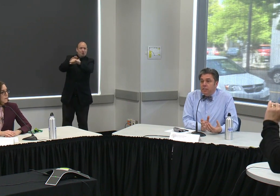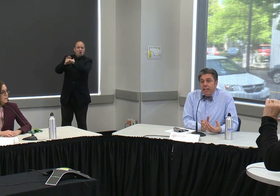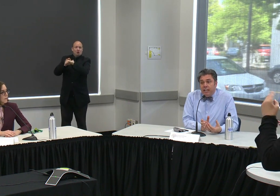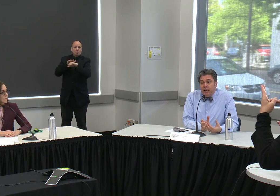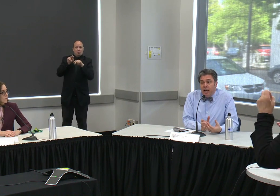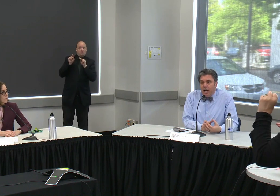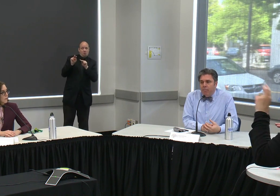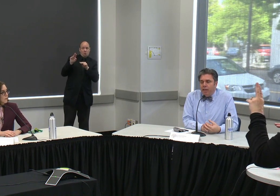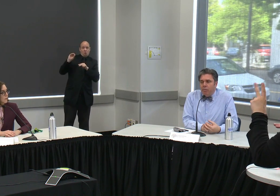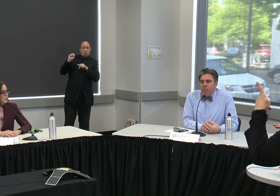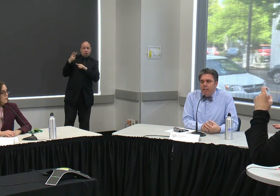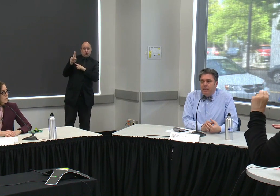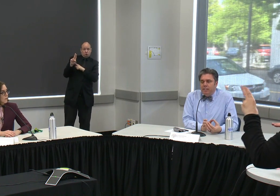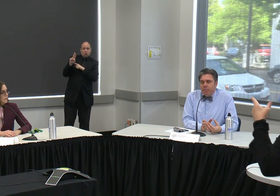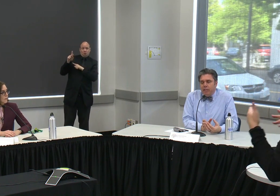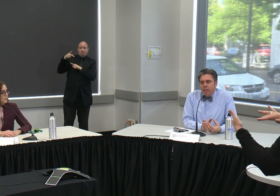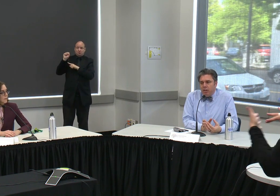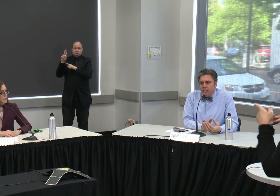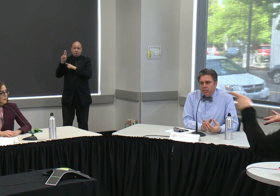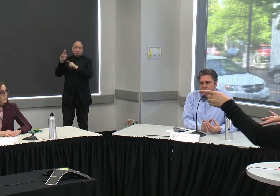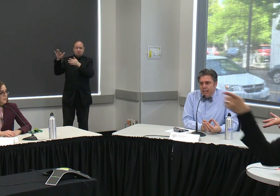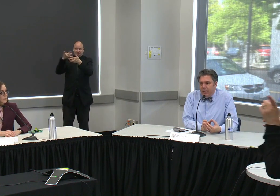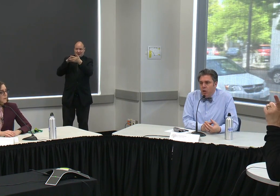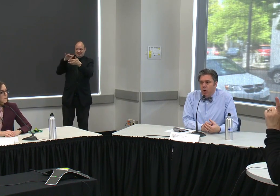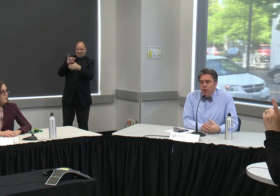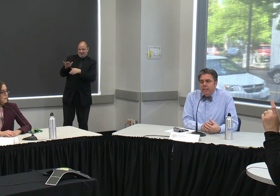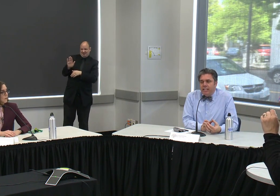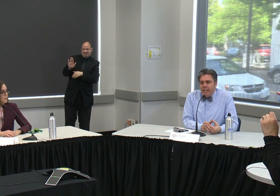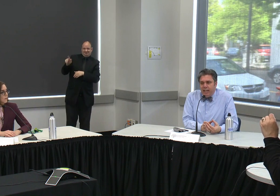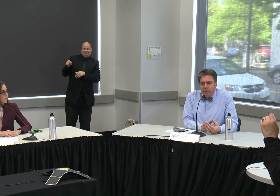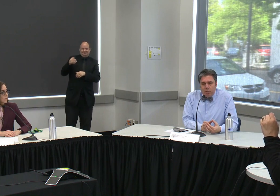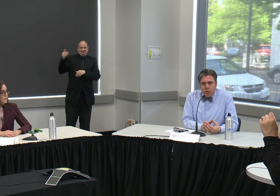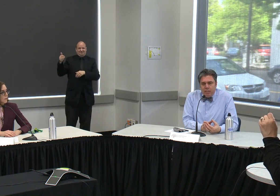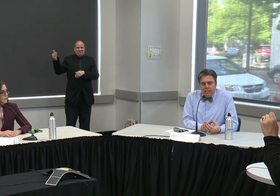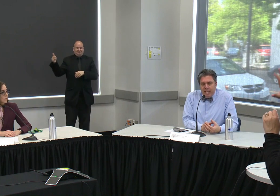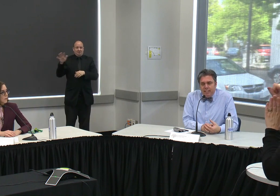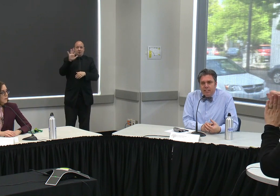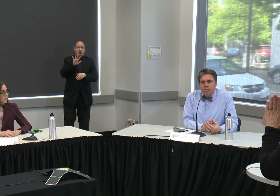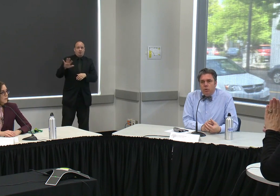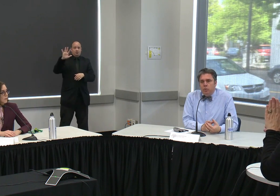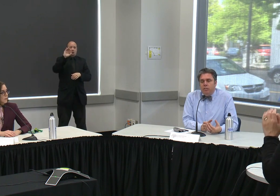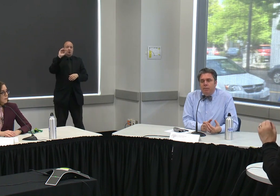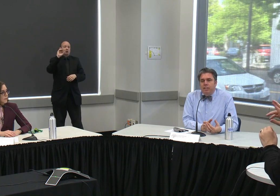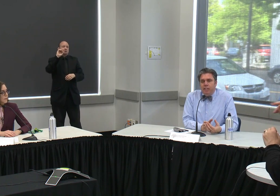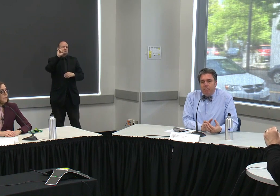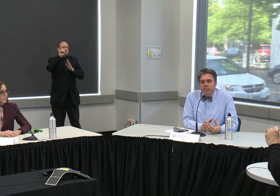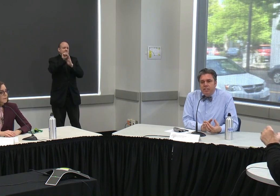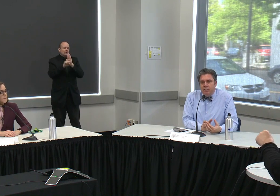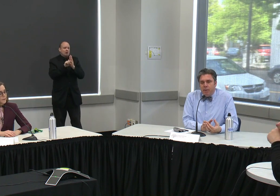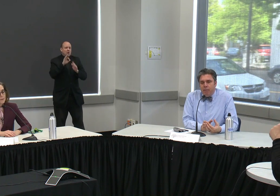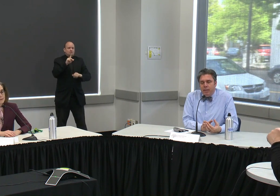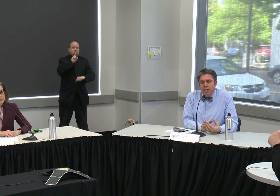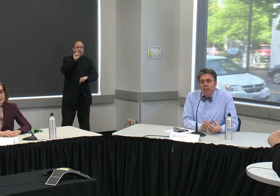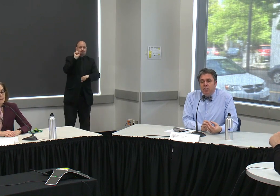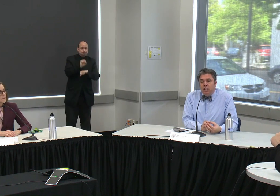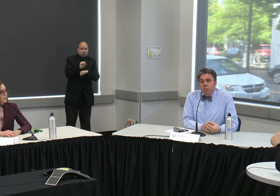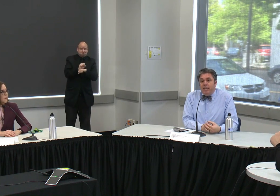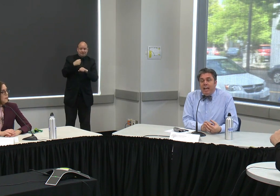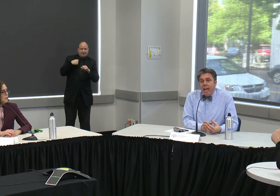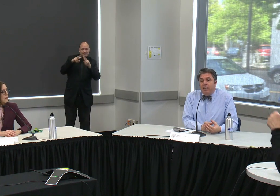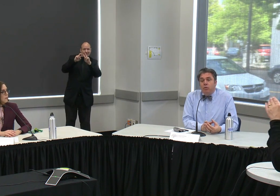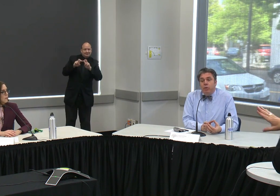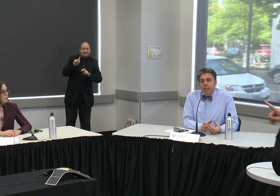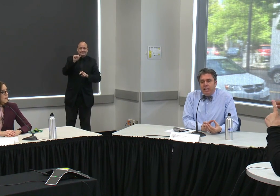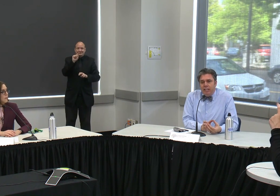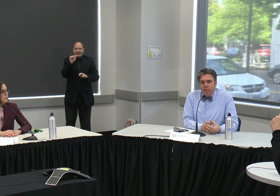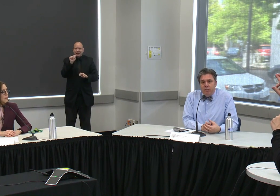psu study that will be sampling across the state or the data on reported cases or who's coming to the emergency department so that